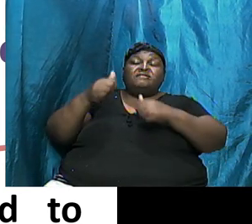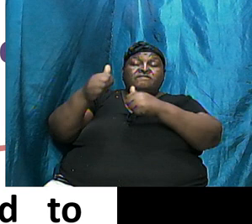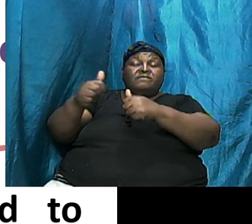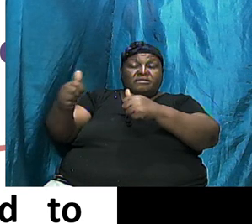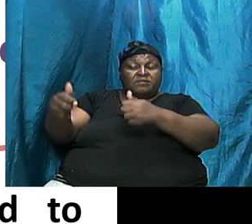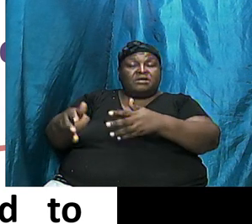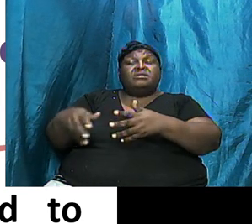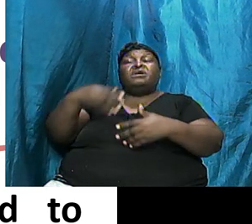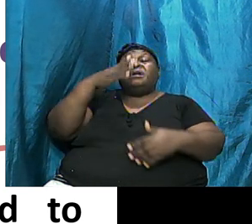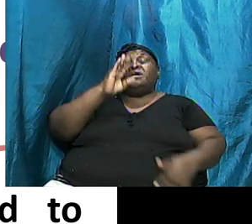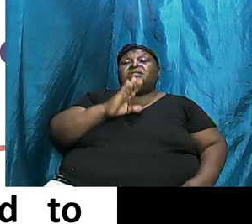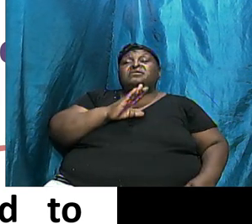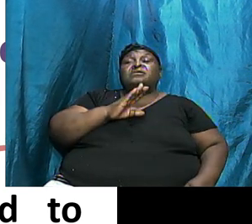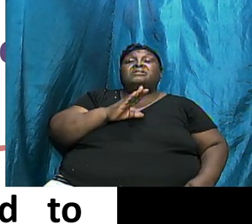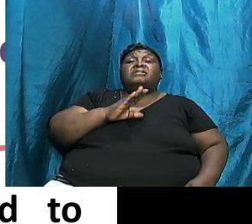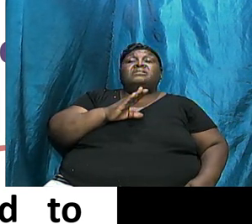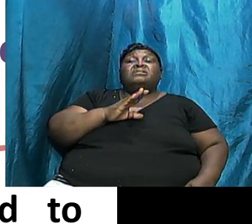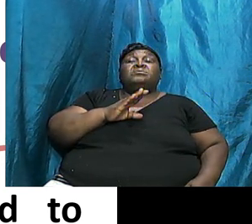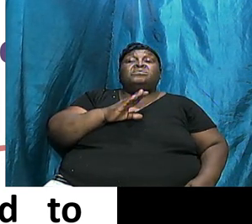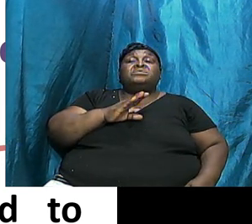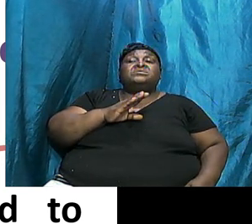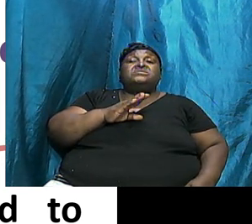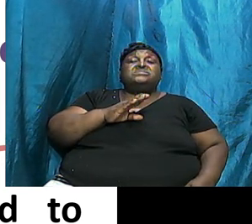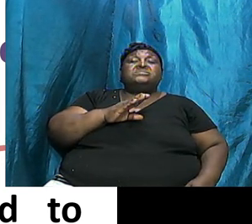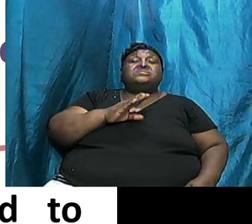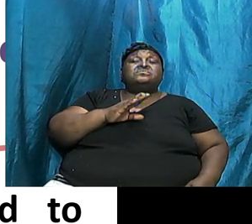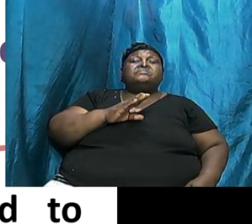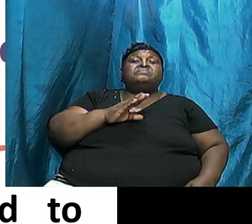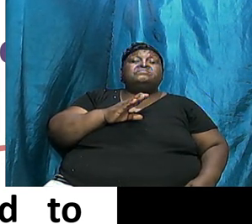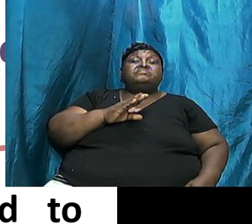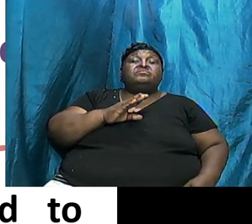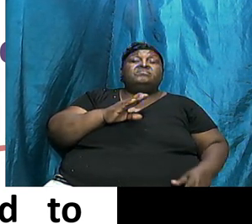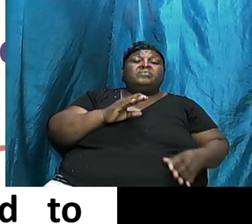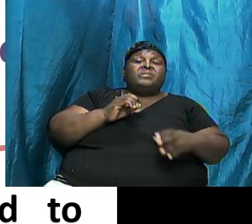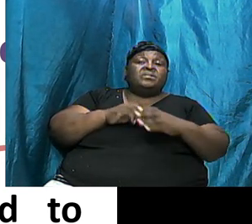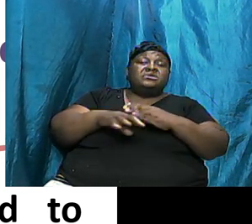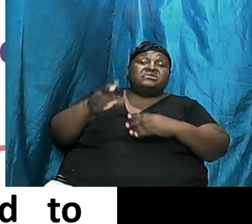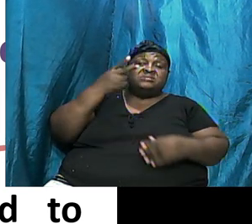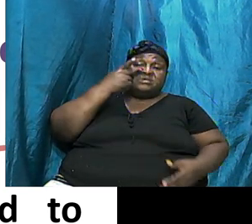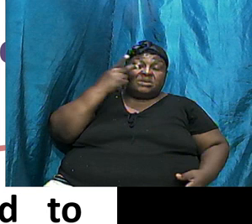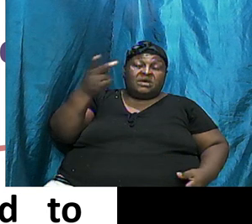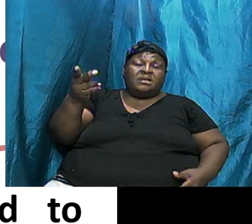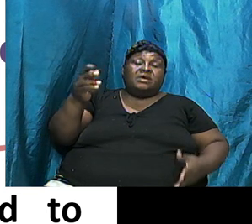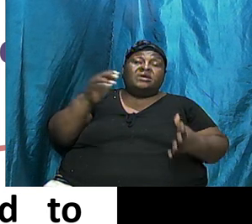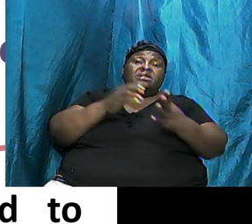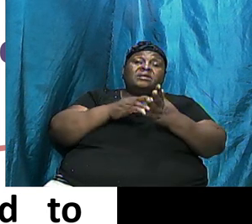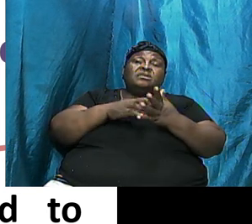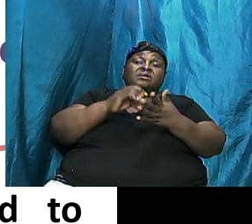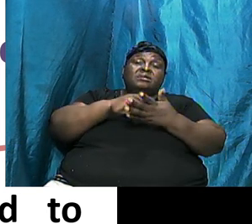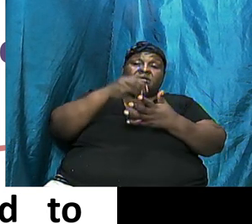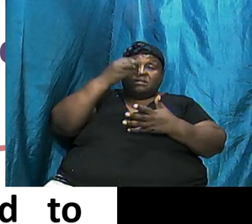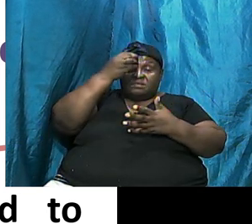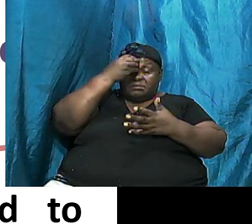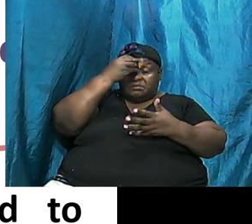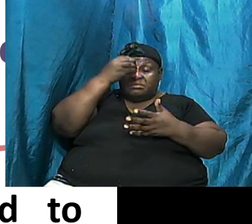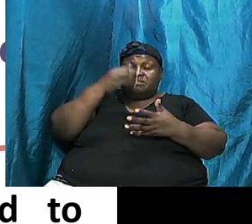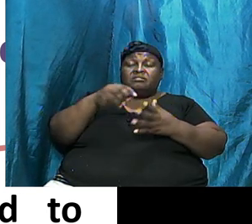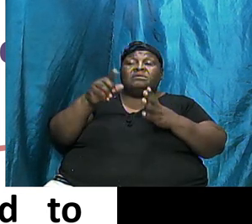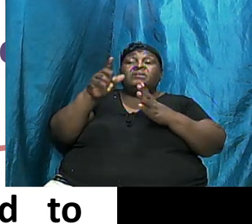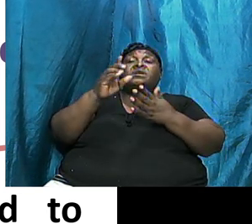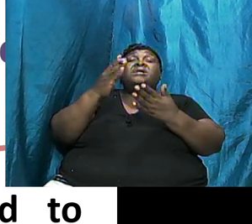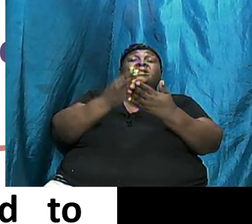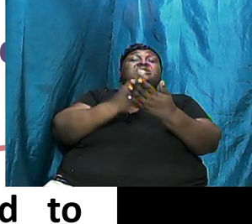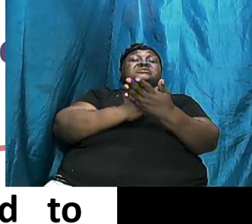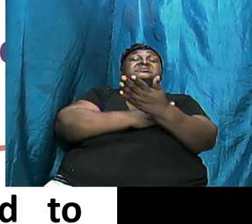But Just As In The Case That We Spoke About Earlier We Are Seeing It Again Learn The Lesson Saints Of The Most High God